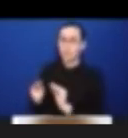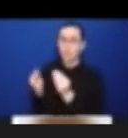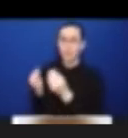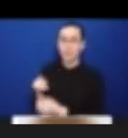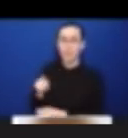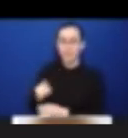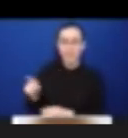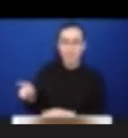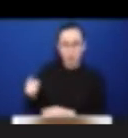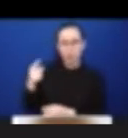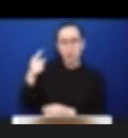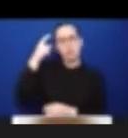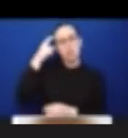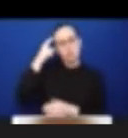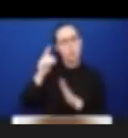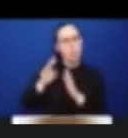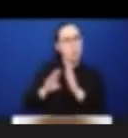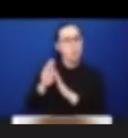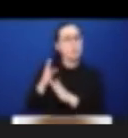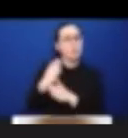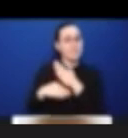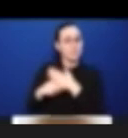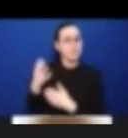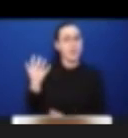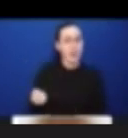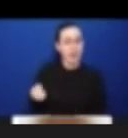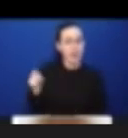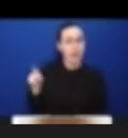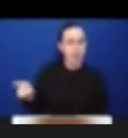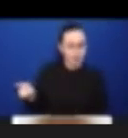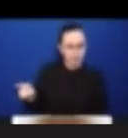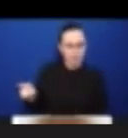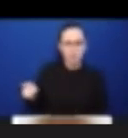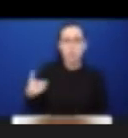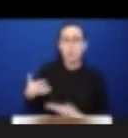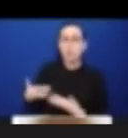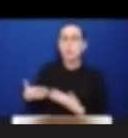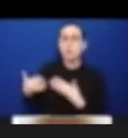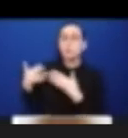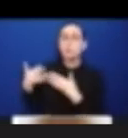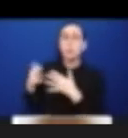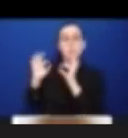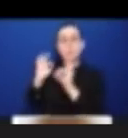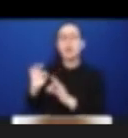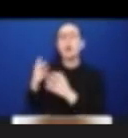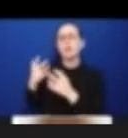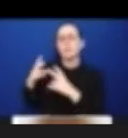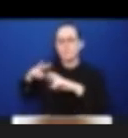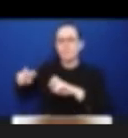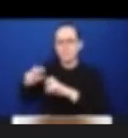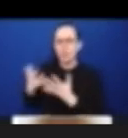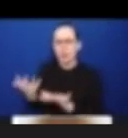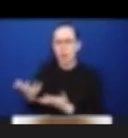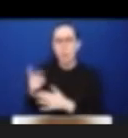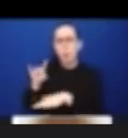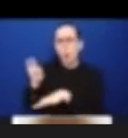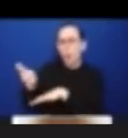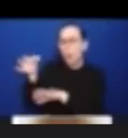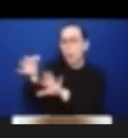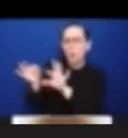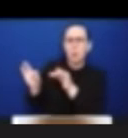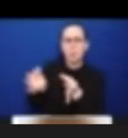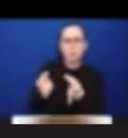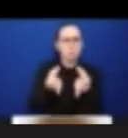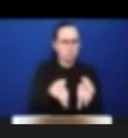these results, but thought we would provide you a quick snapshot of the preliminary results of emerging out-of-car study. The